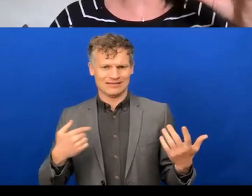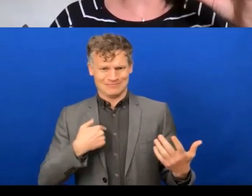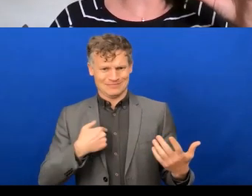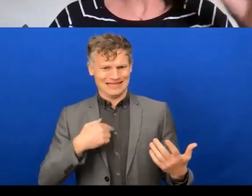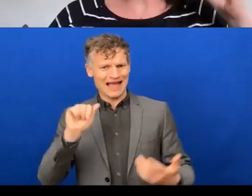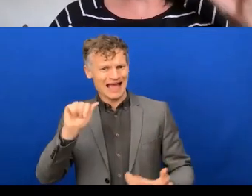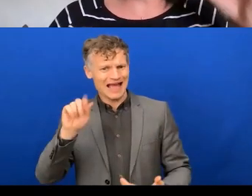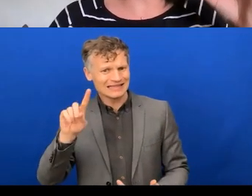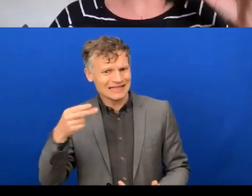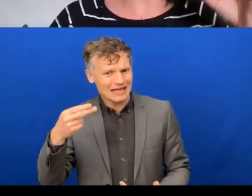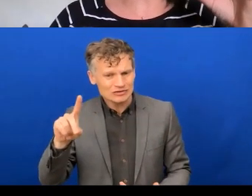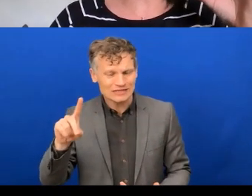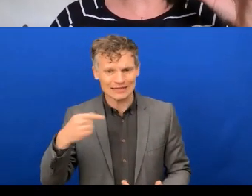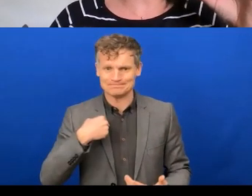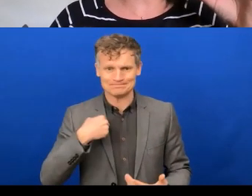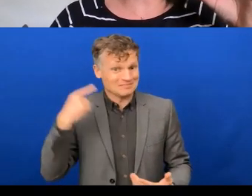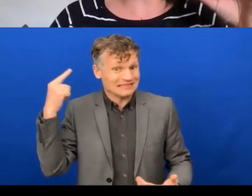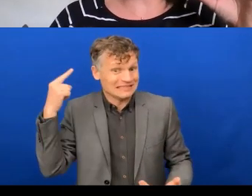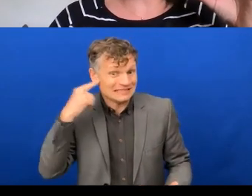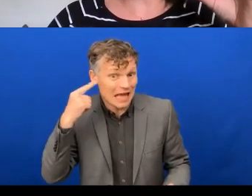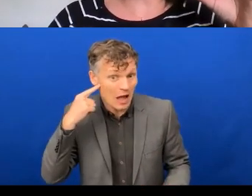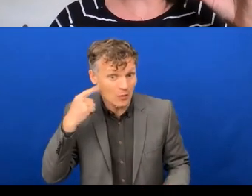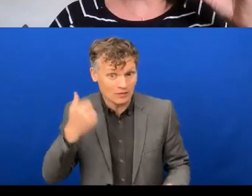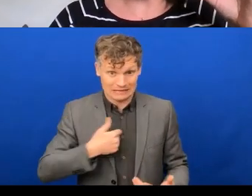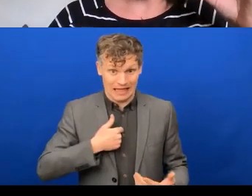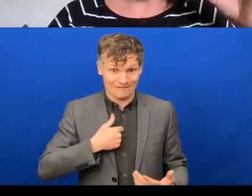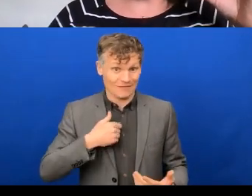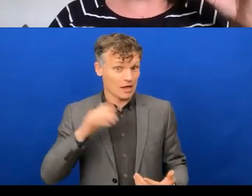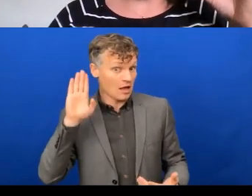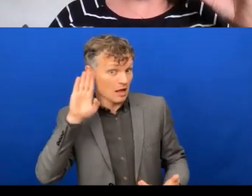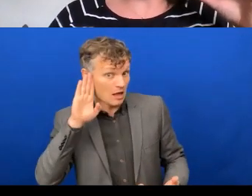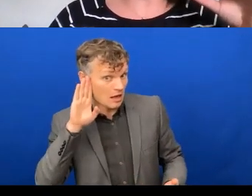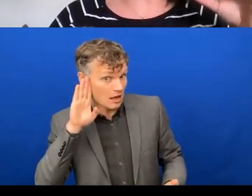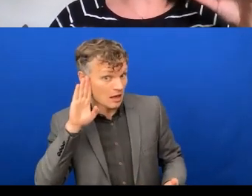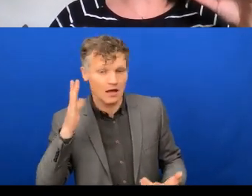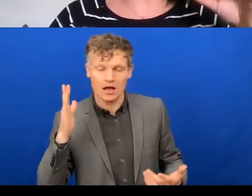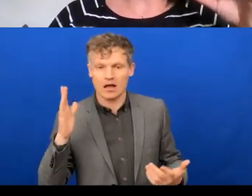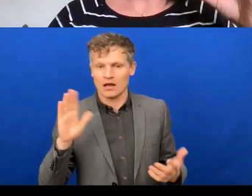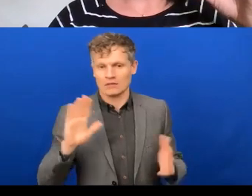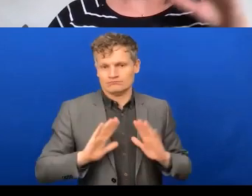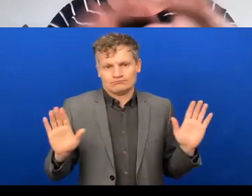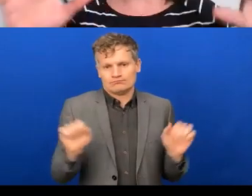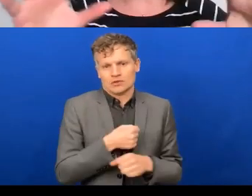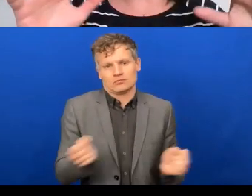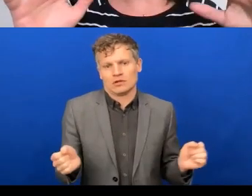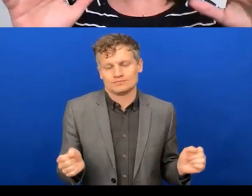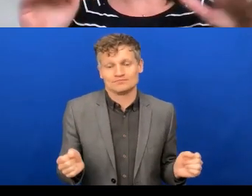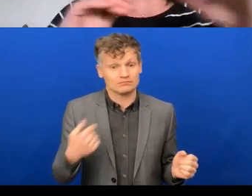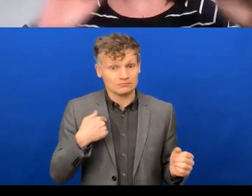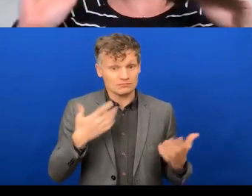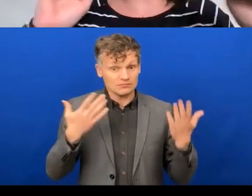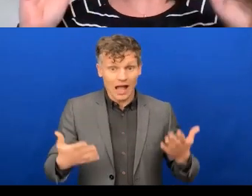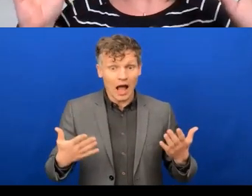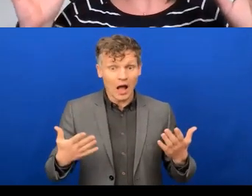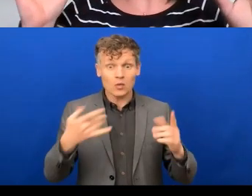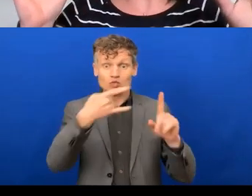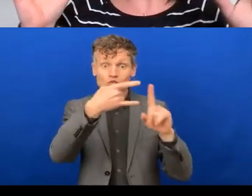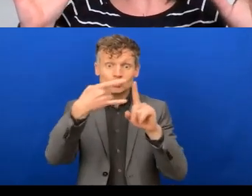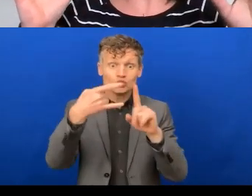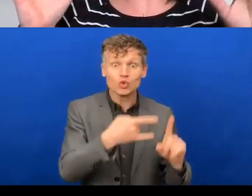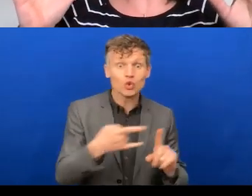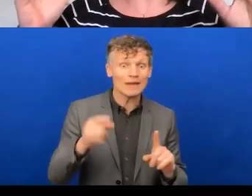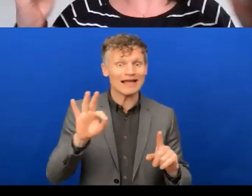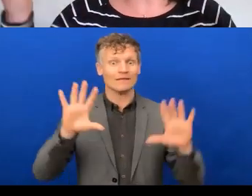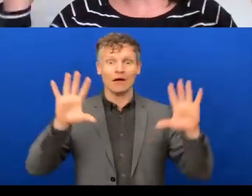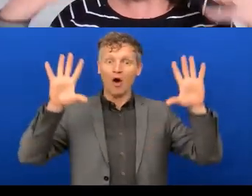by sound alone. I can't do that. So if I, if I'm being asked to do a, um, a conference call where there's no video and there's more than